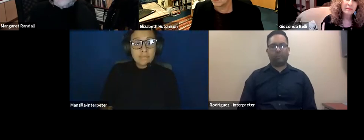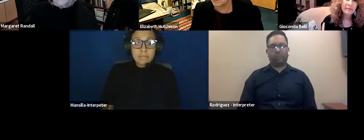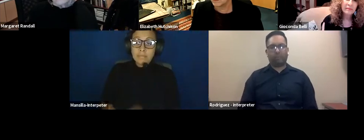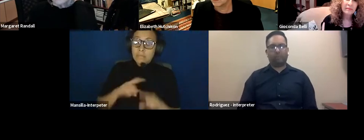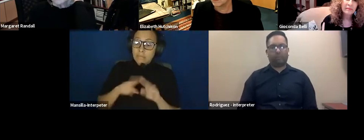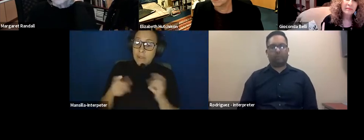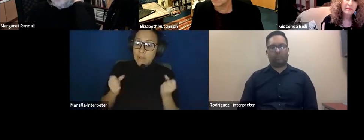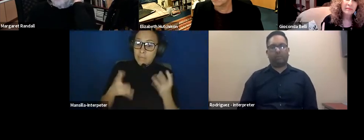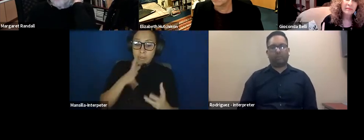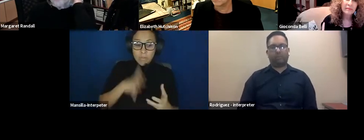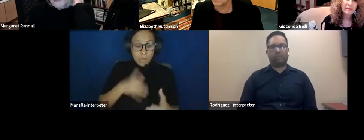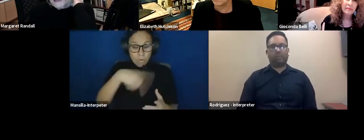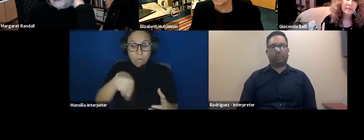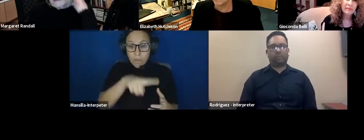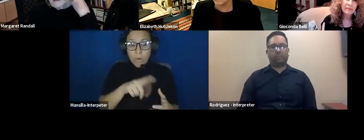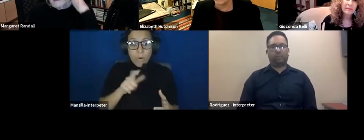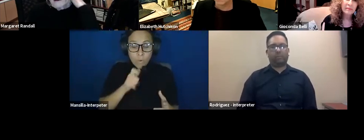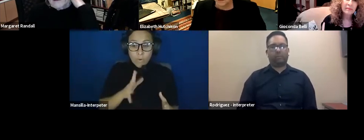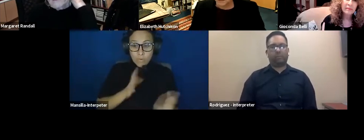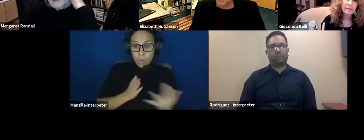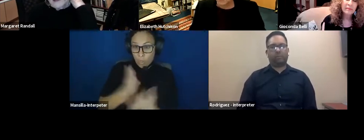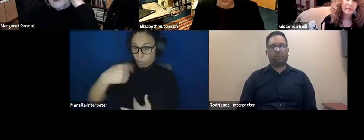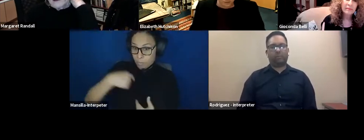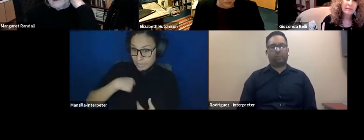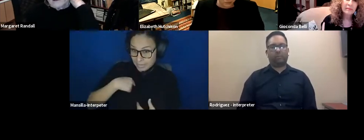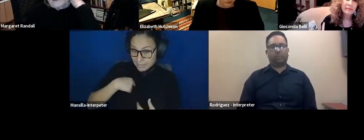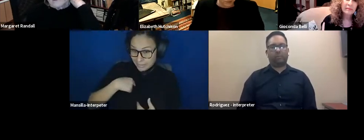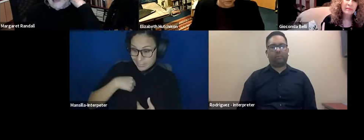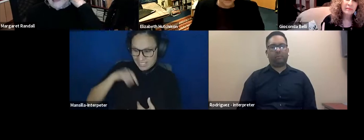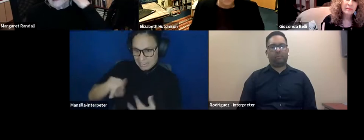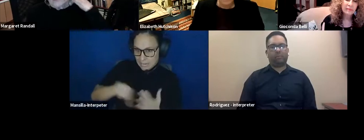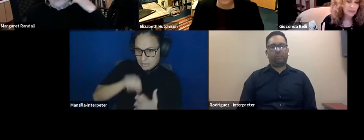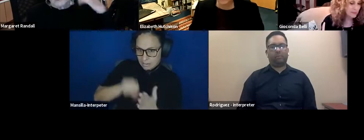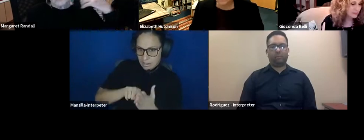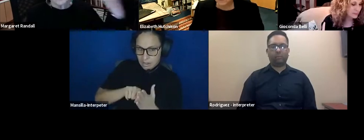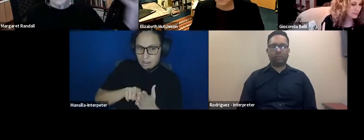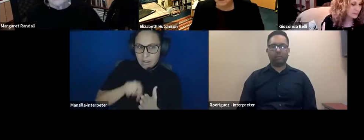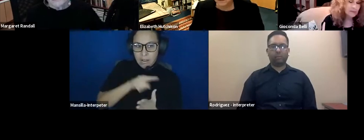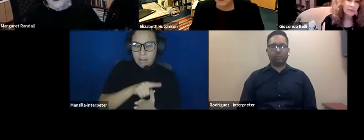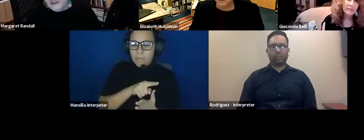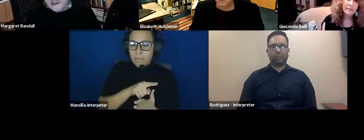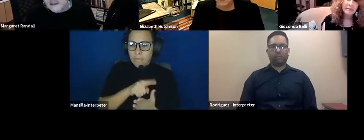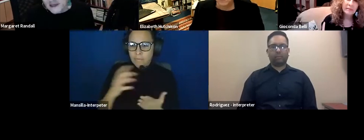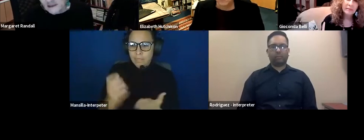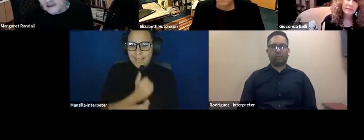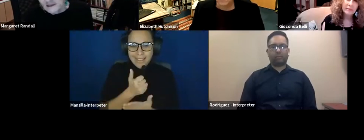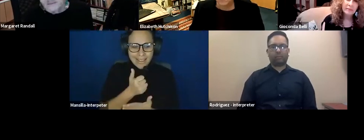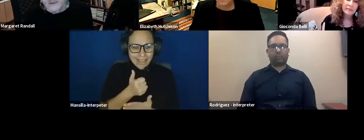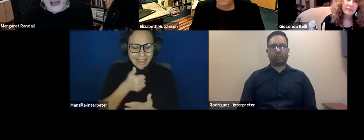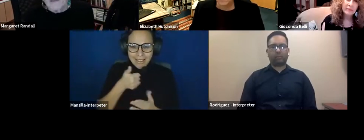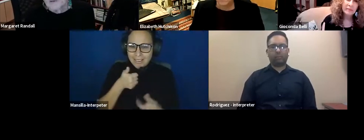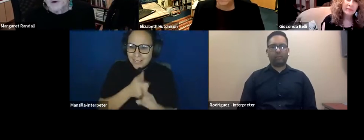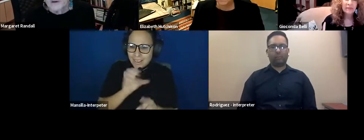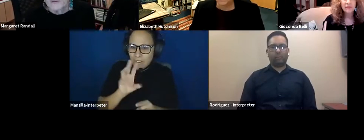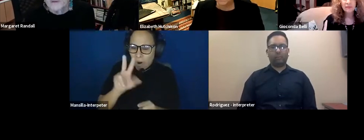uh, who spoke through me at that time, uh, gained their own extraordinary voices and, um,